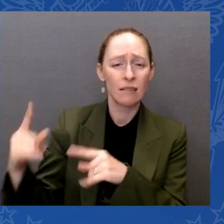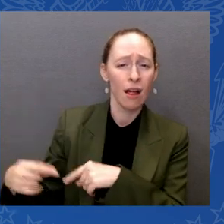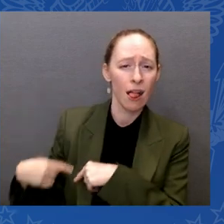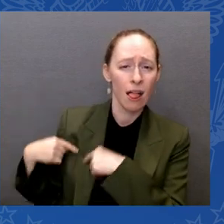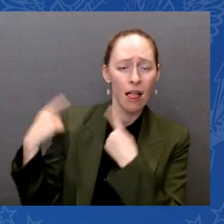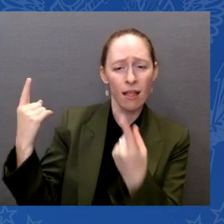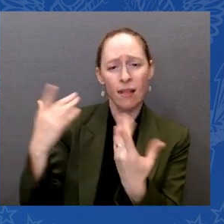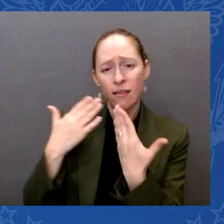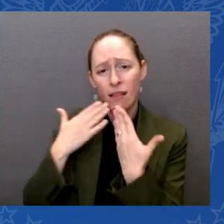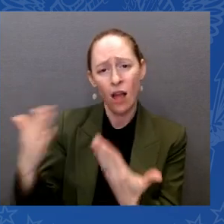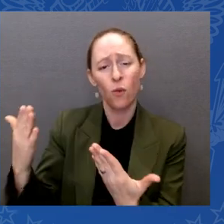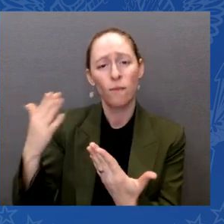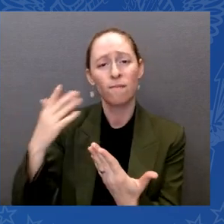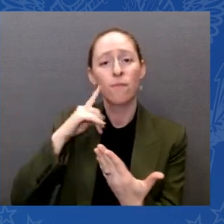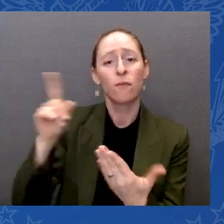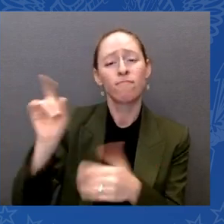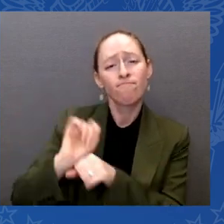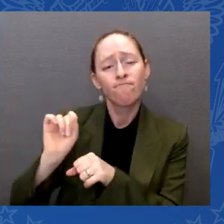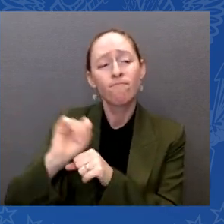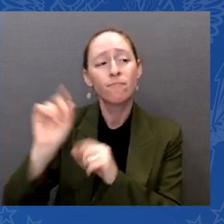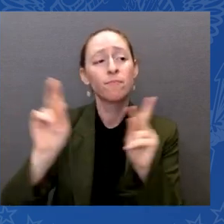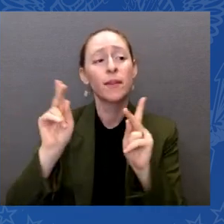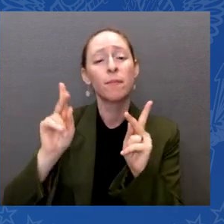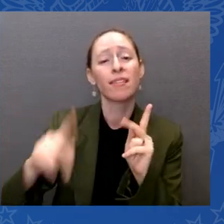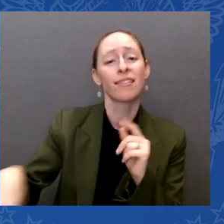bless you. Mr.